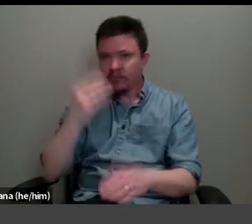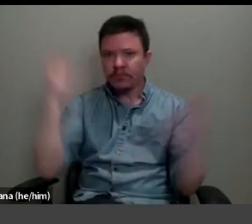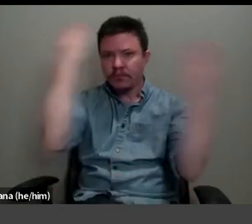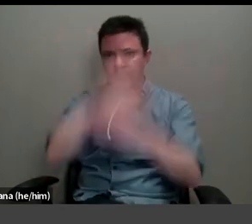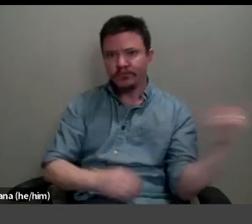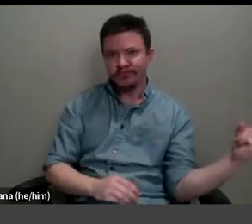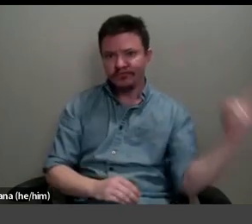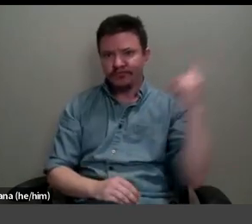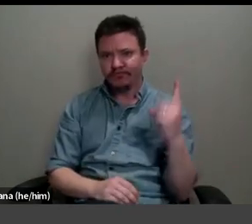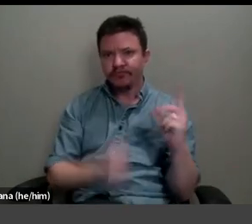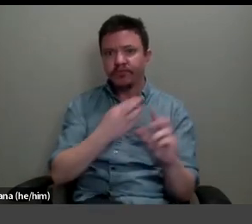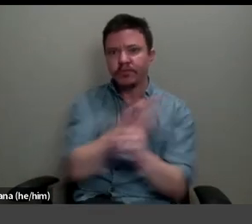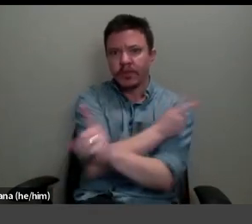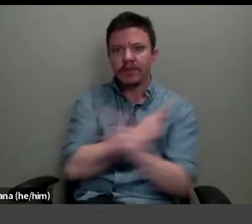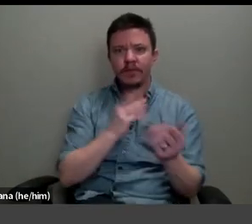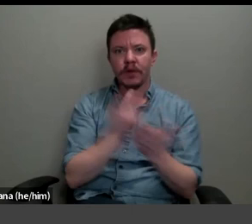kitchen stage left.